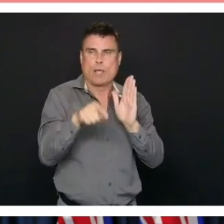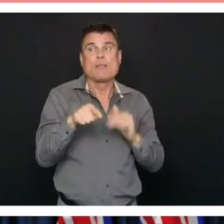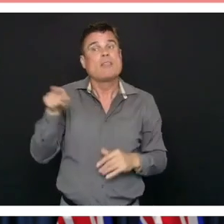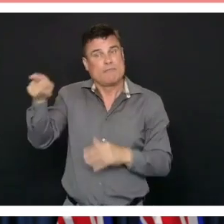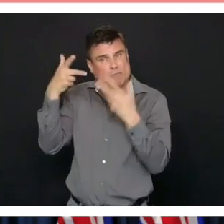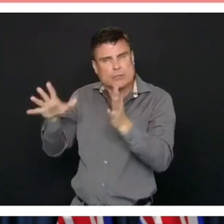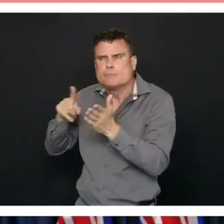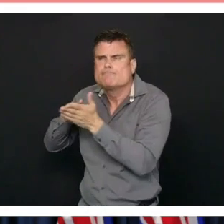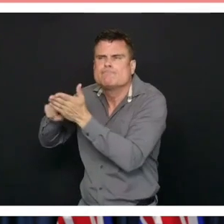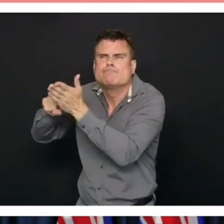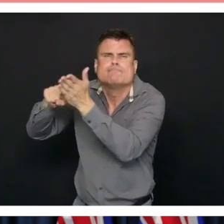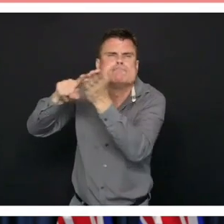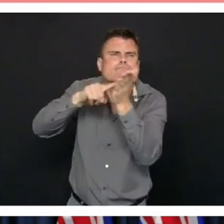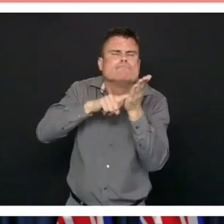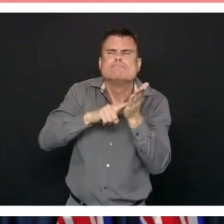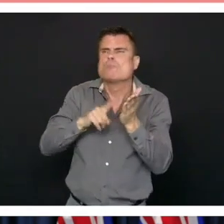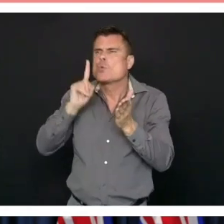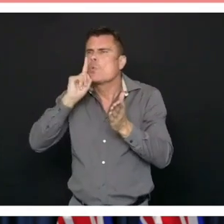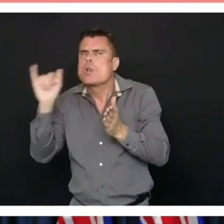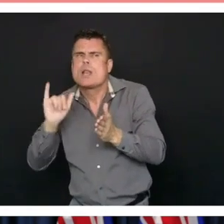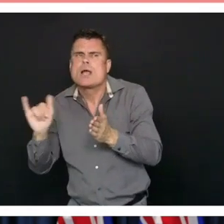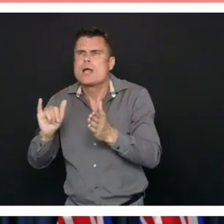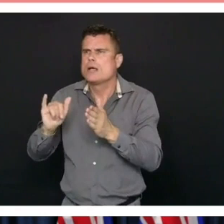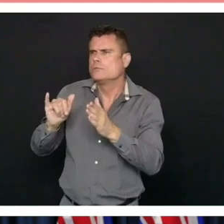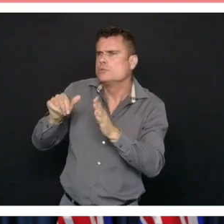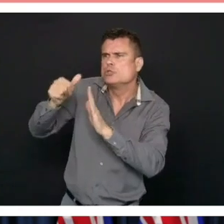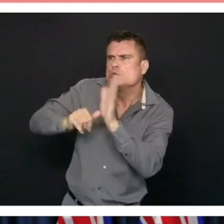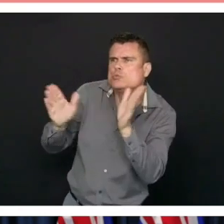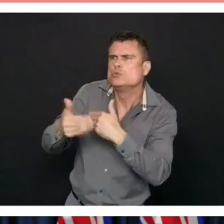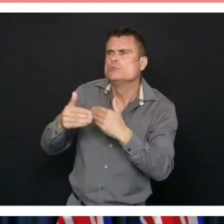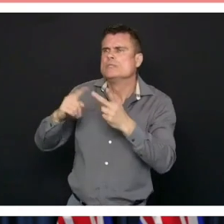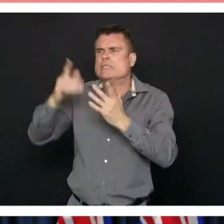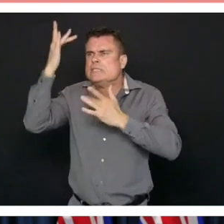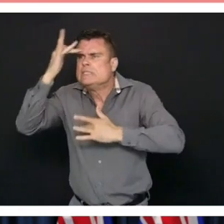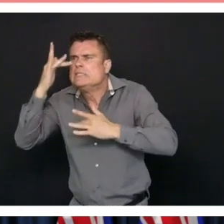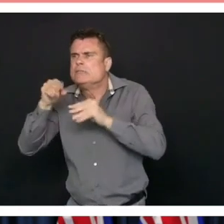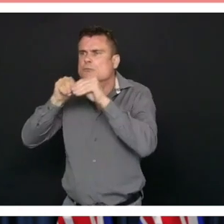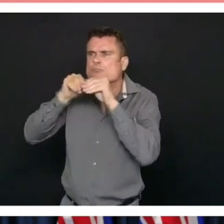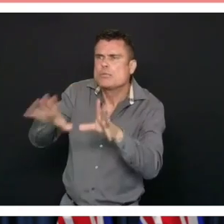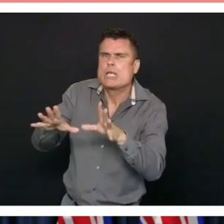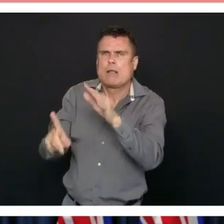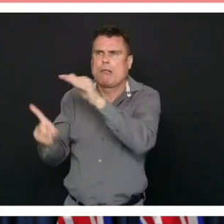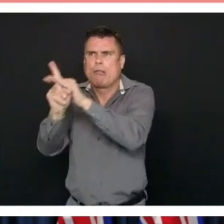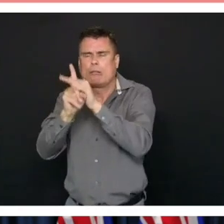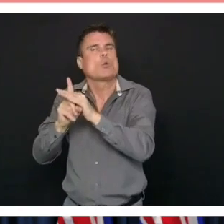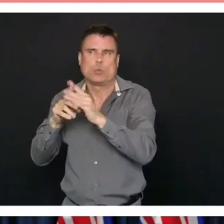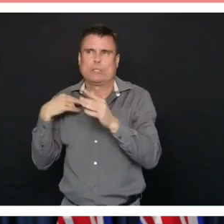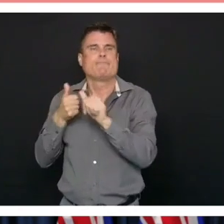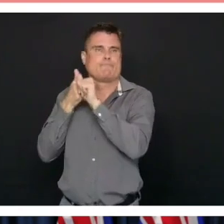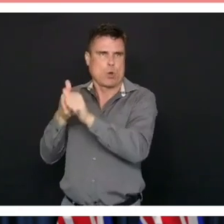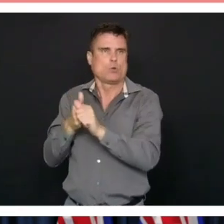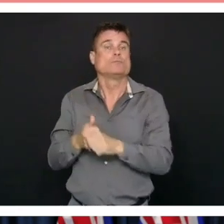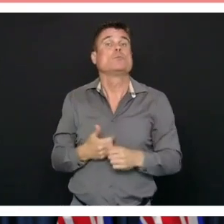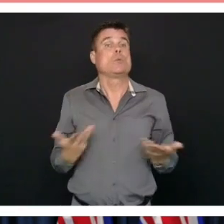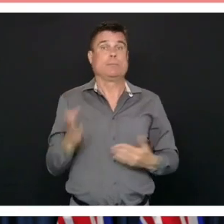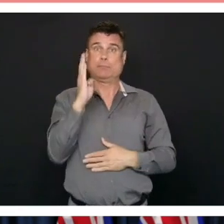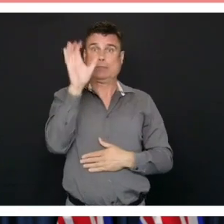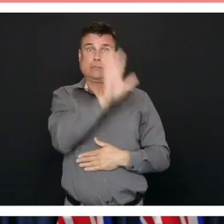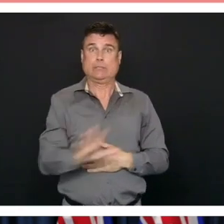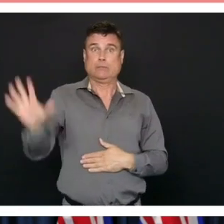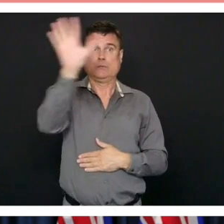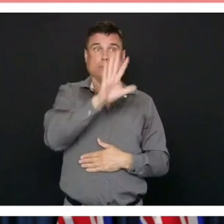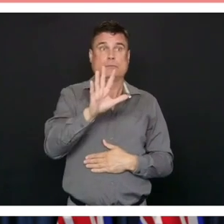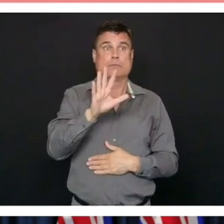epidemiology of what we were seeing in our community. Now that we have flattened our curve here in BC, we need to